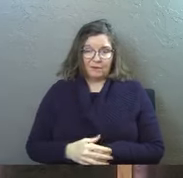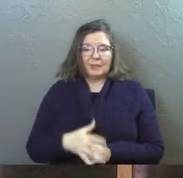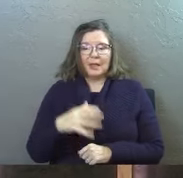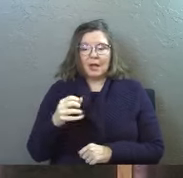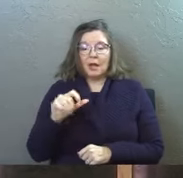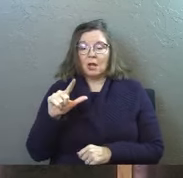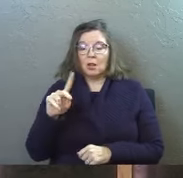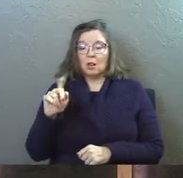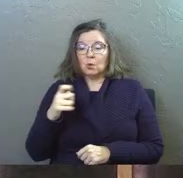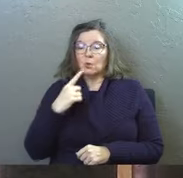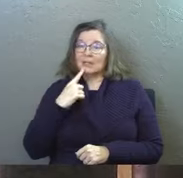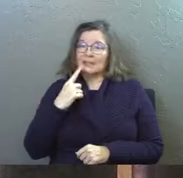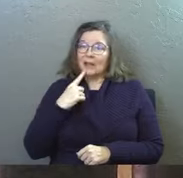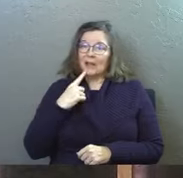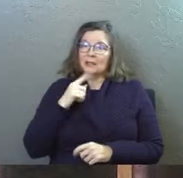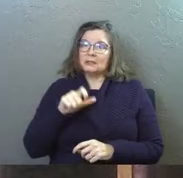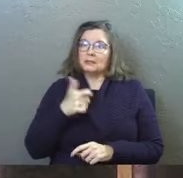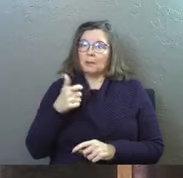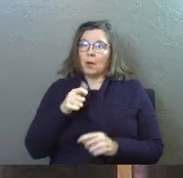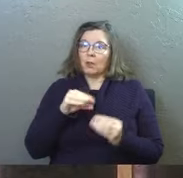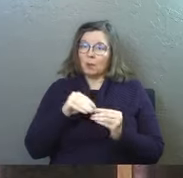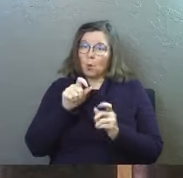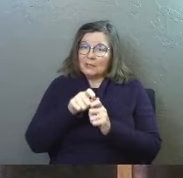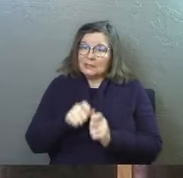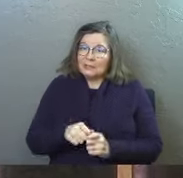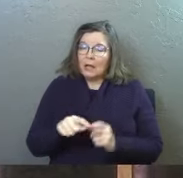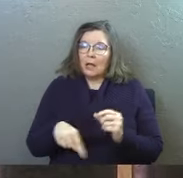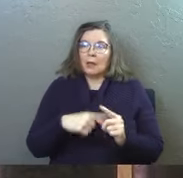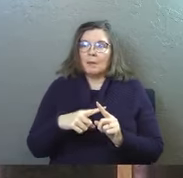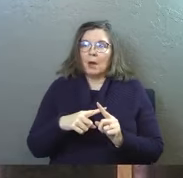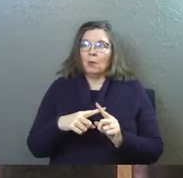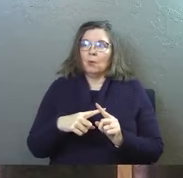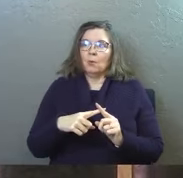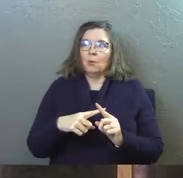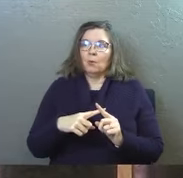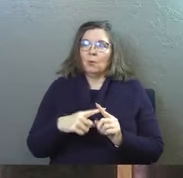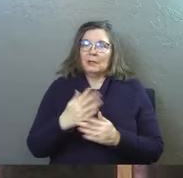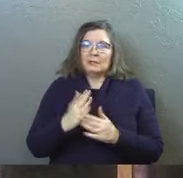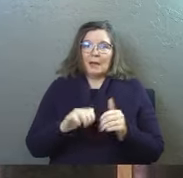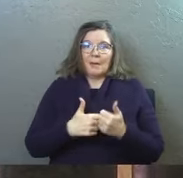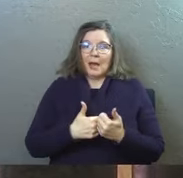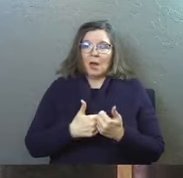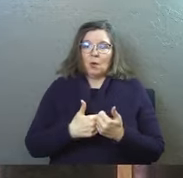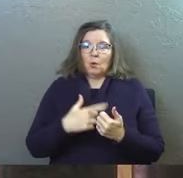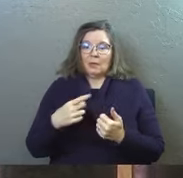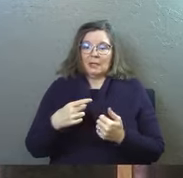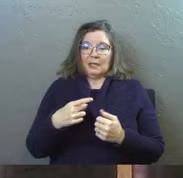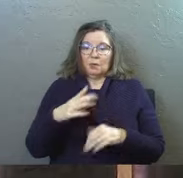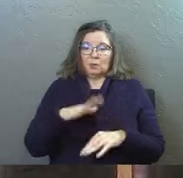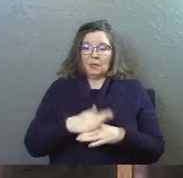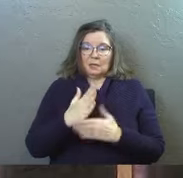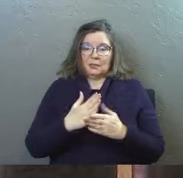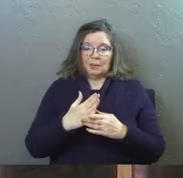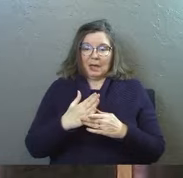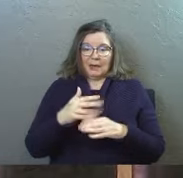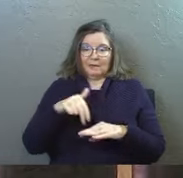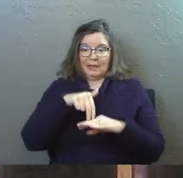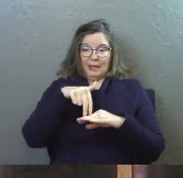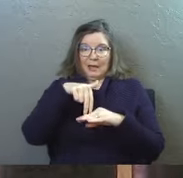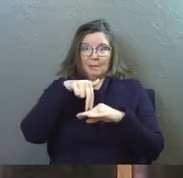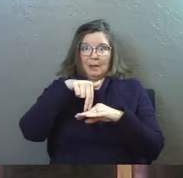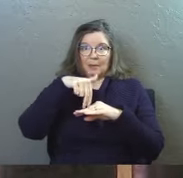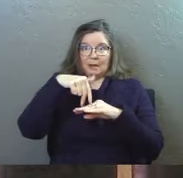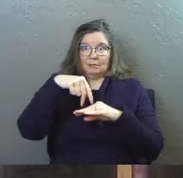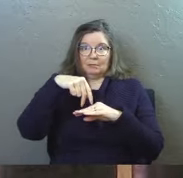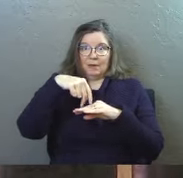And Luke gives us some other additional detail about somehow he was on some kind of apparatus and maybe